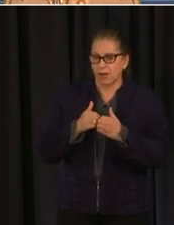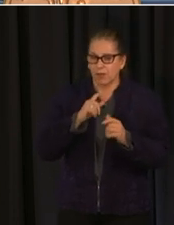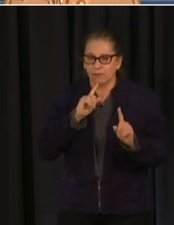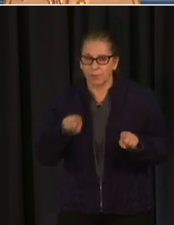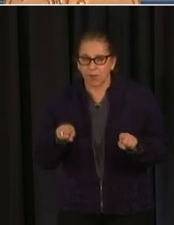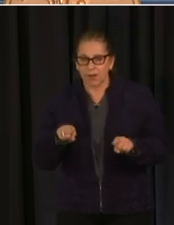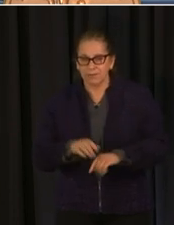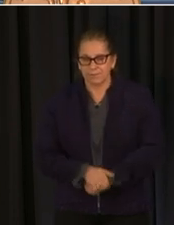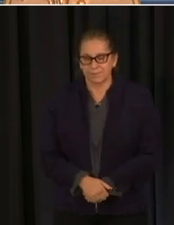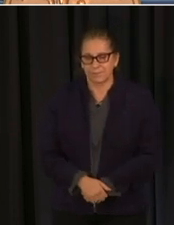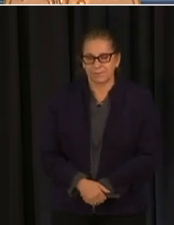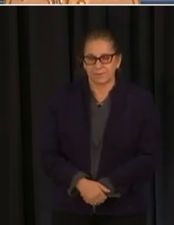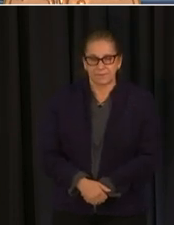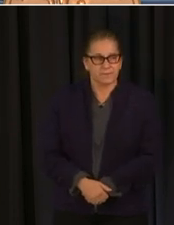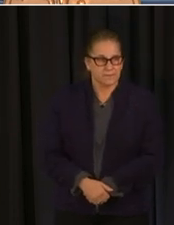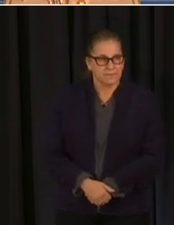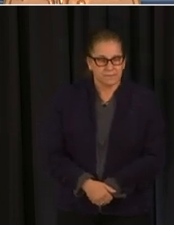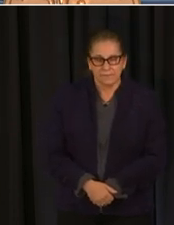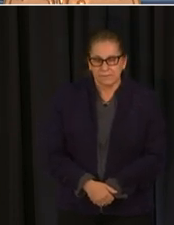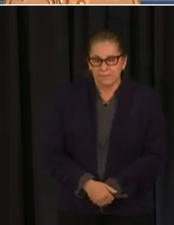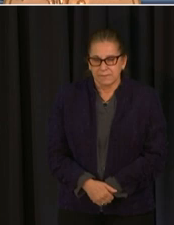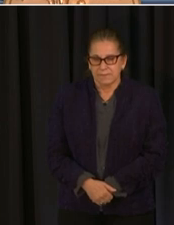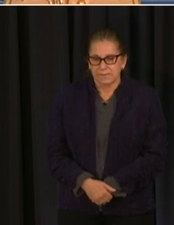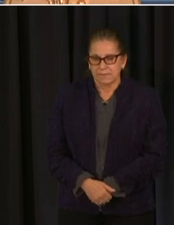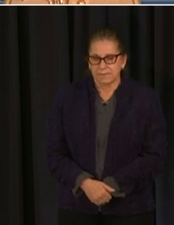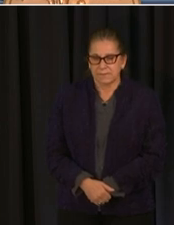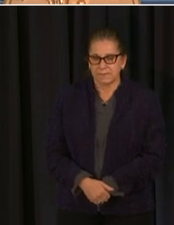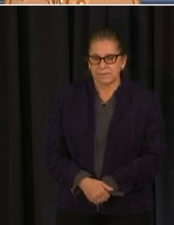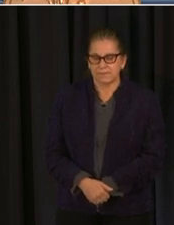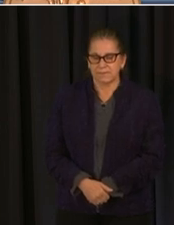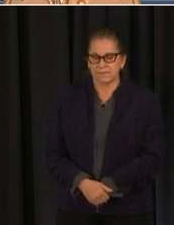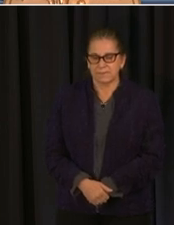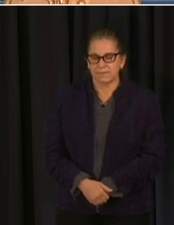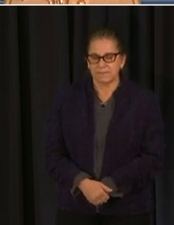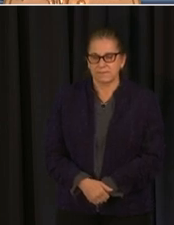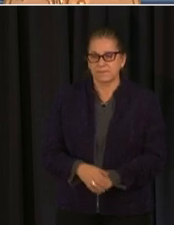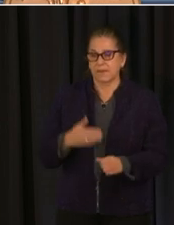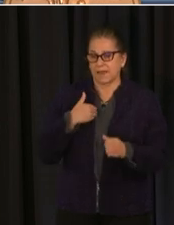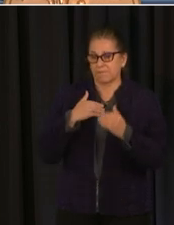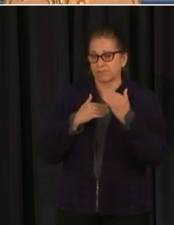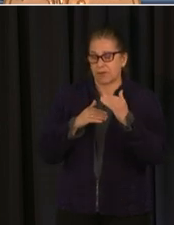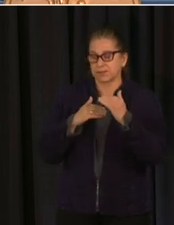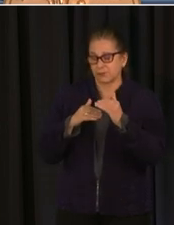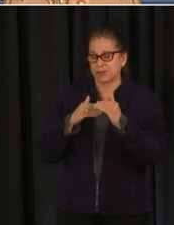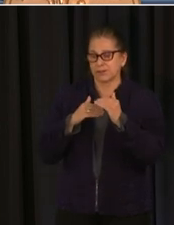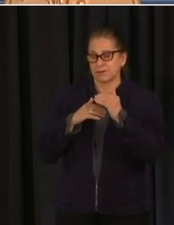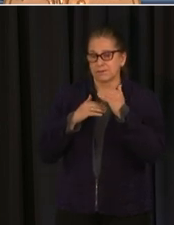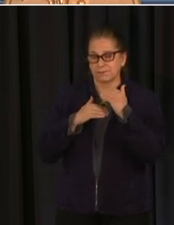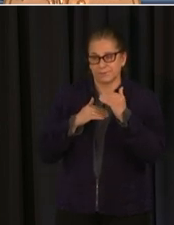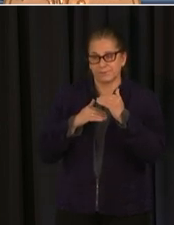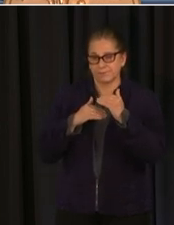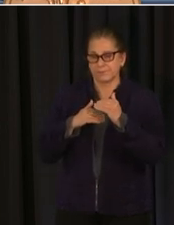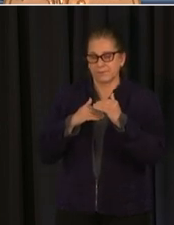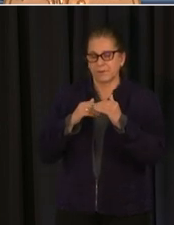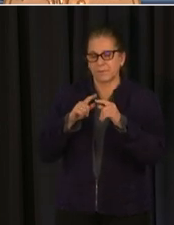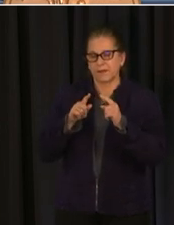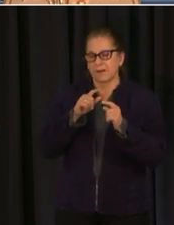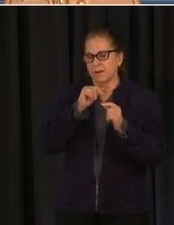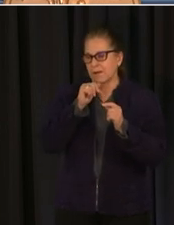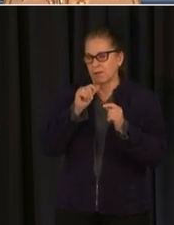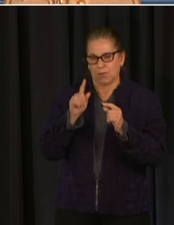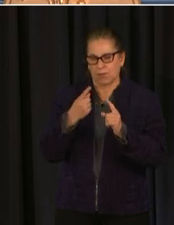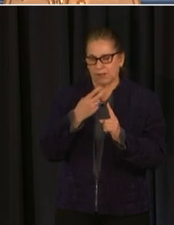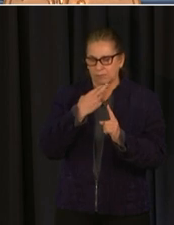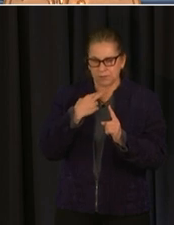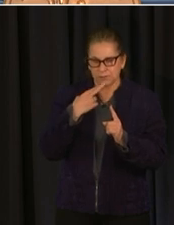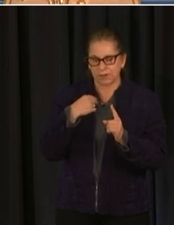to restrictions uh not only uh relate to uh the entertainment venues uh and restaurants